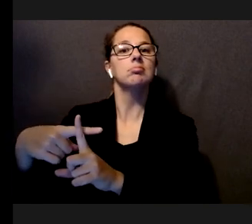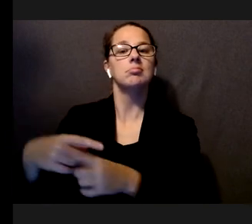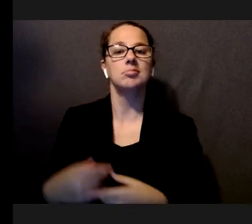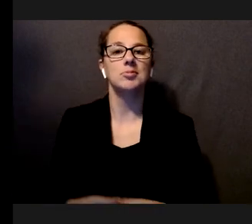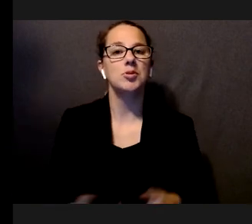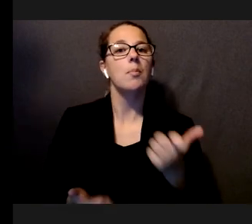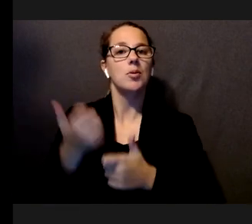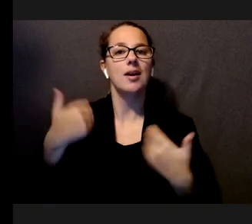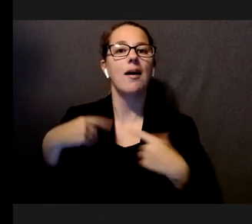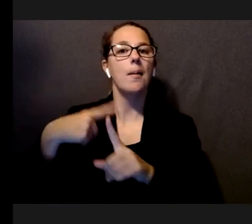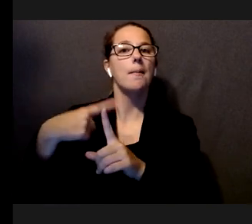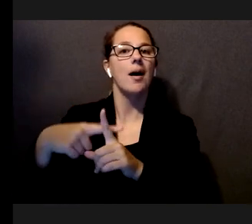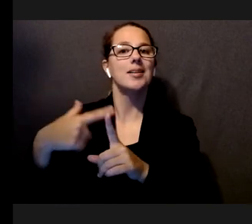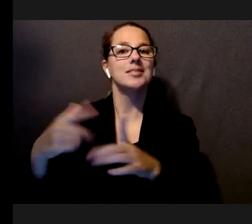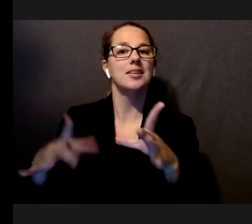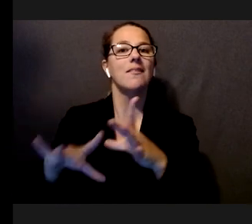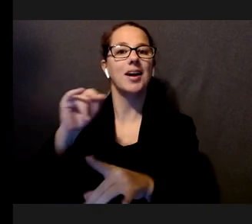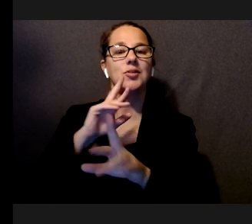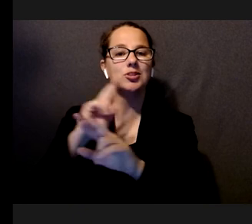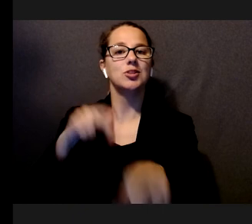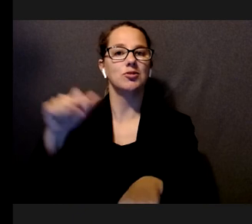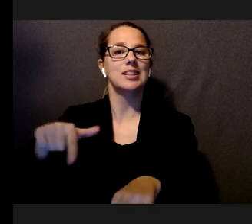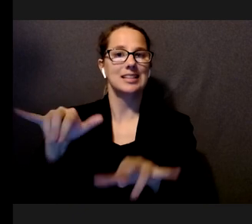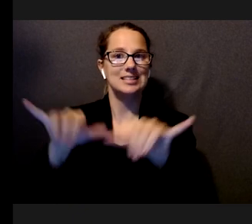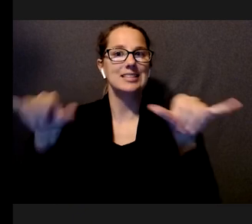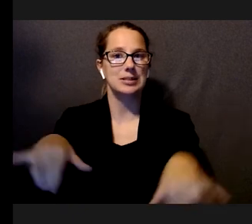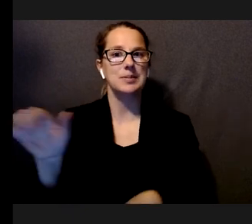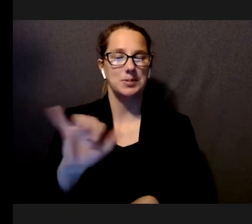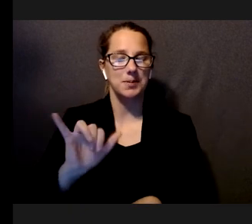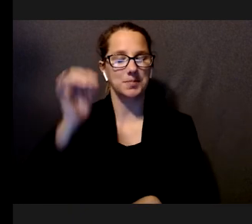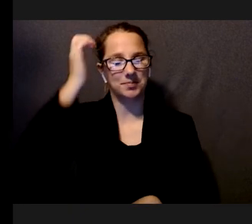positive findings for this system as well.